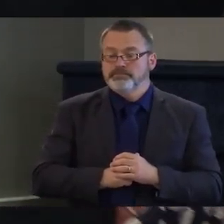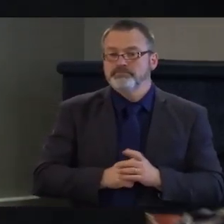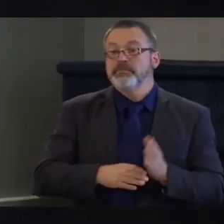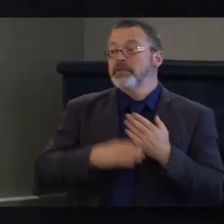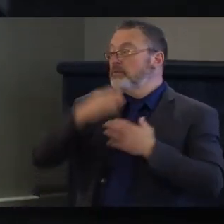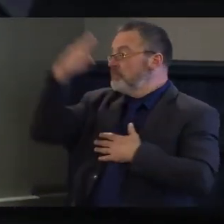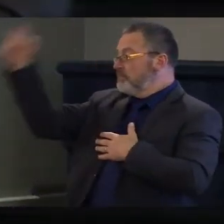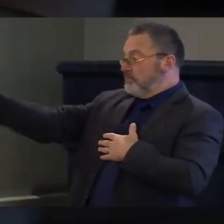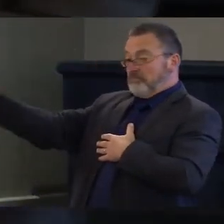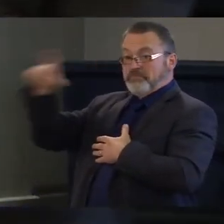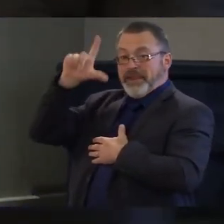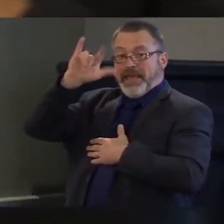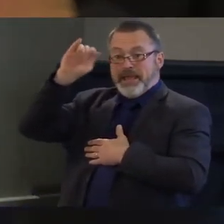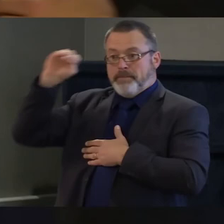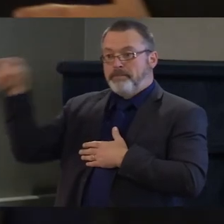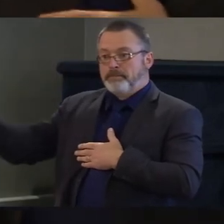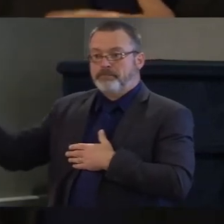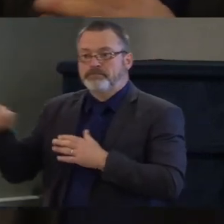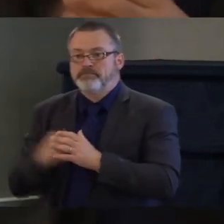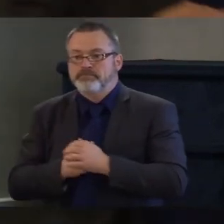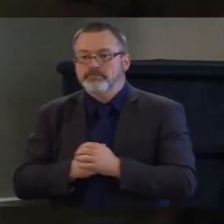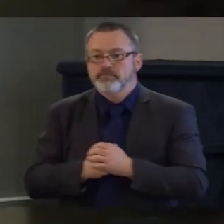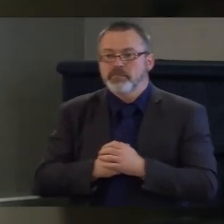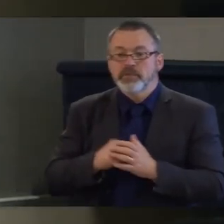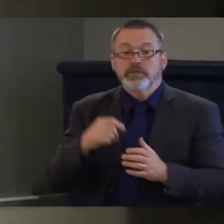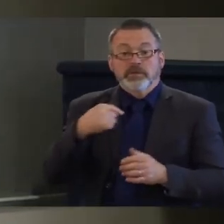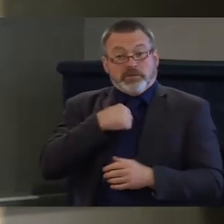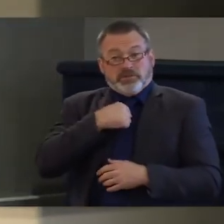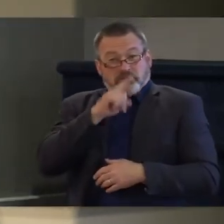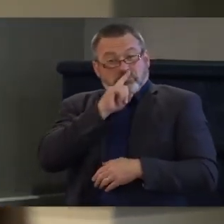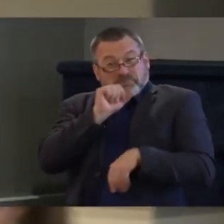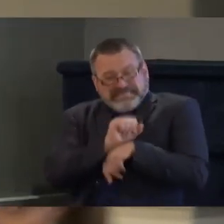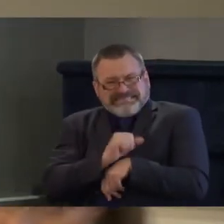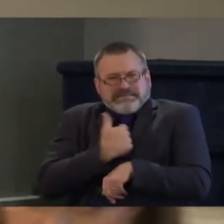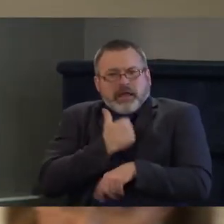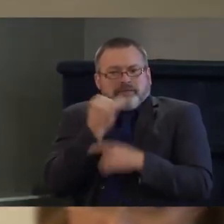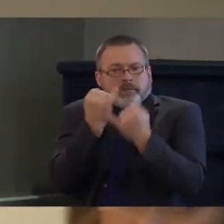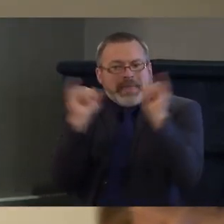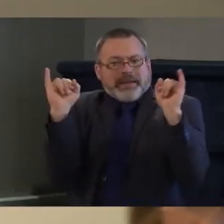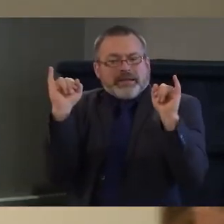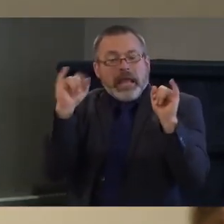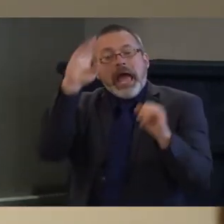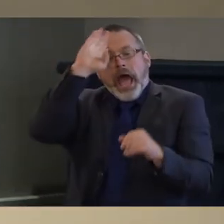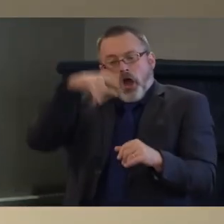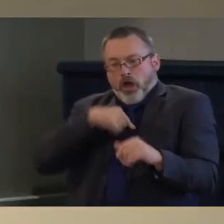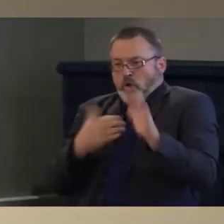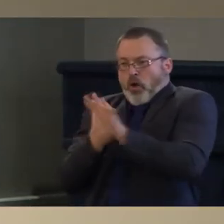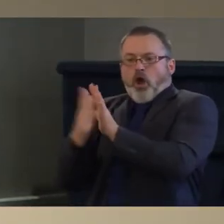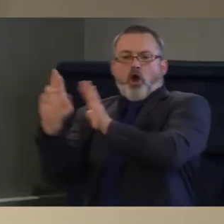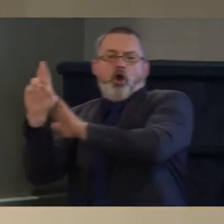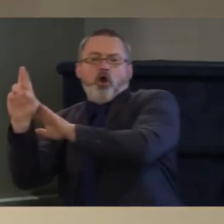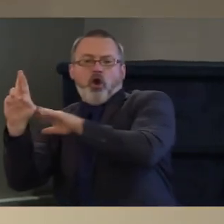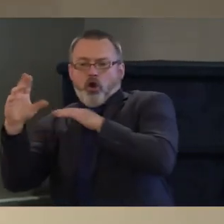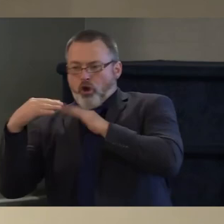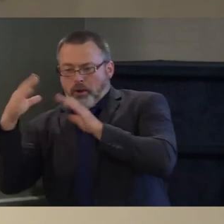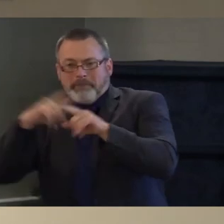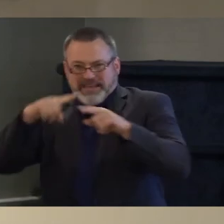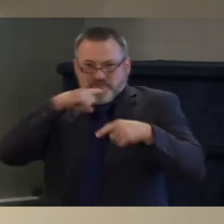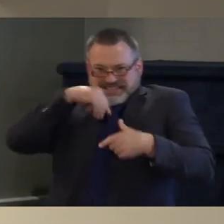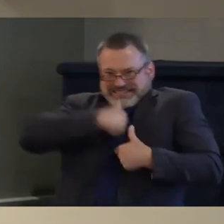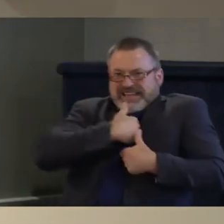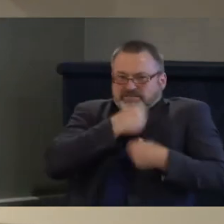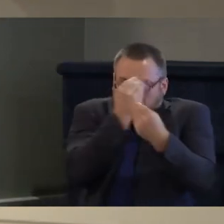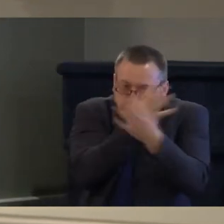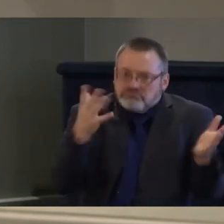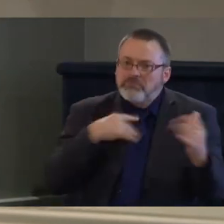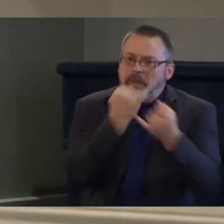i am an independent happen to be running in the republican primary but i as bernie sanders does i would happily